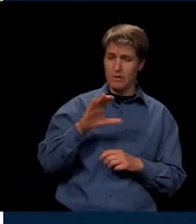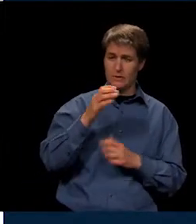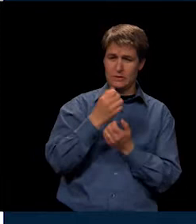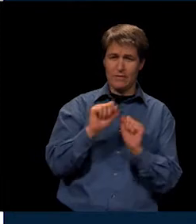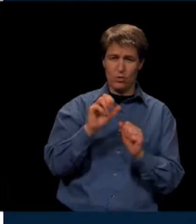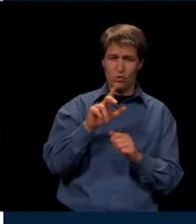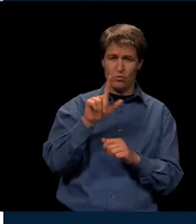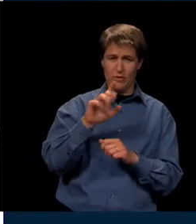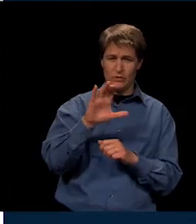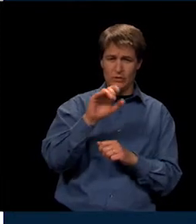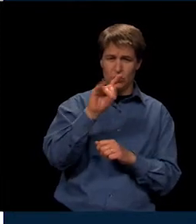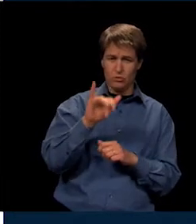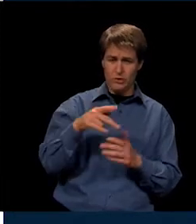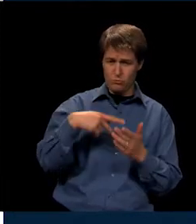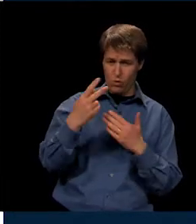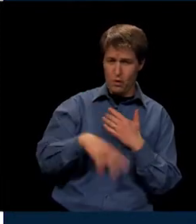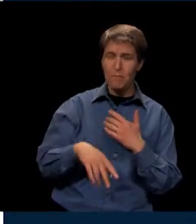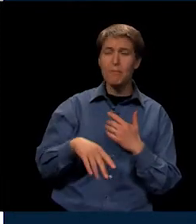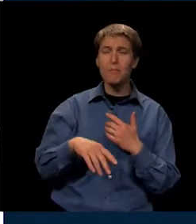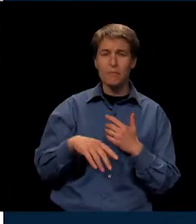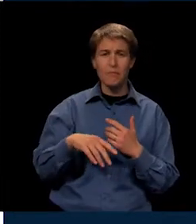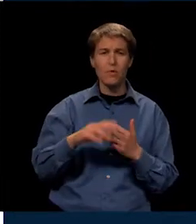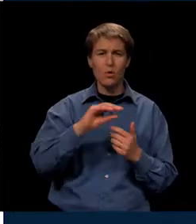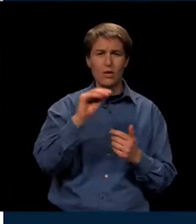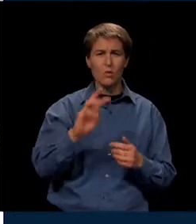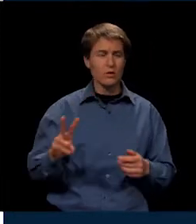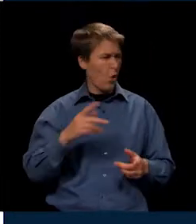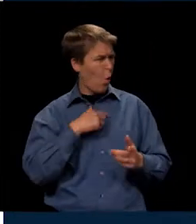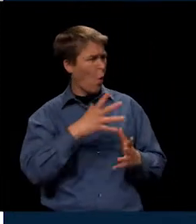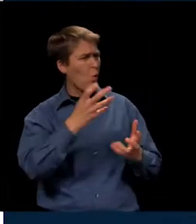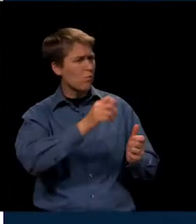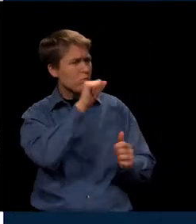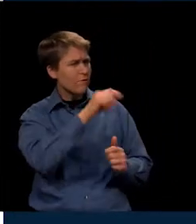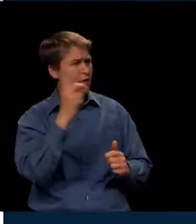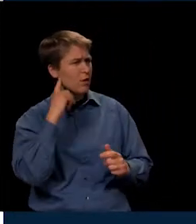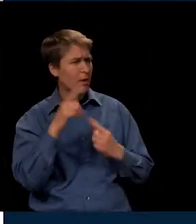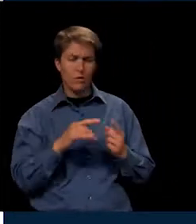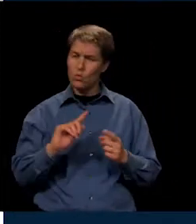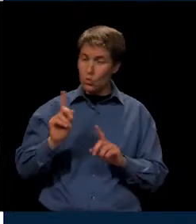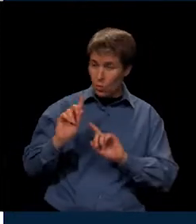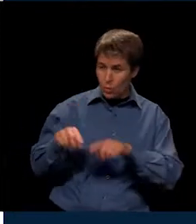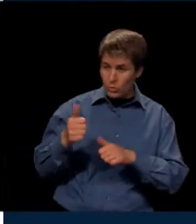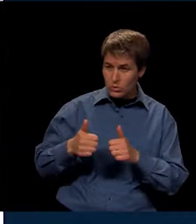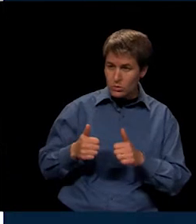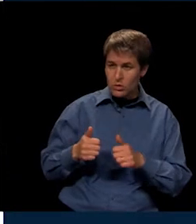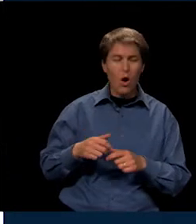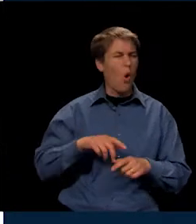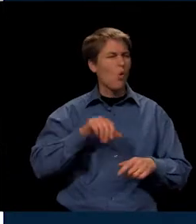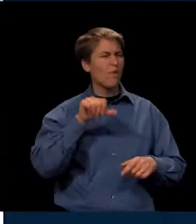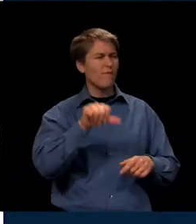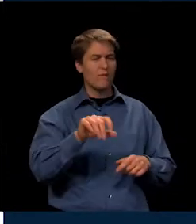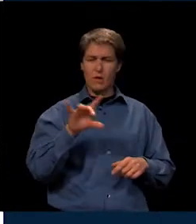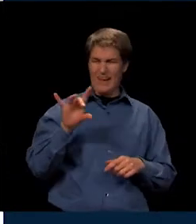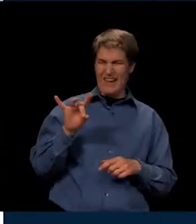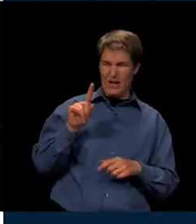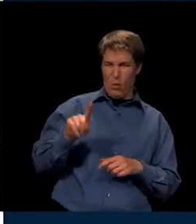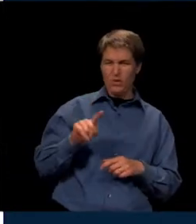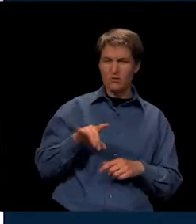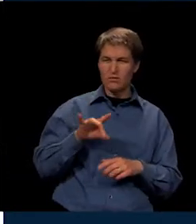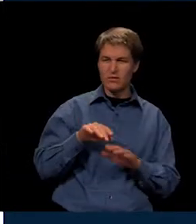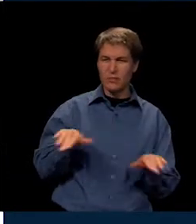central program at the Lake of West? I would love to hear about Sure. All right. Where are you guys going? I'm working on the floor 81. Four again?